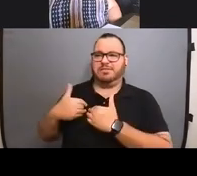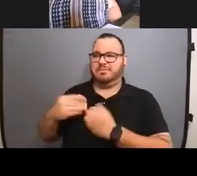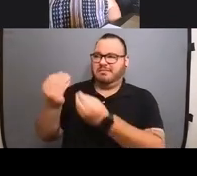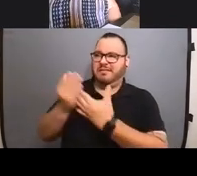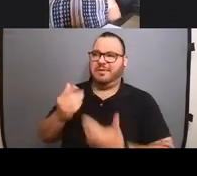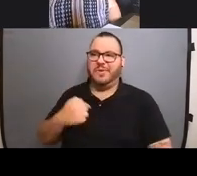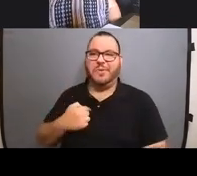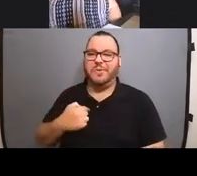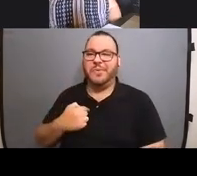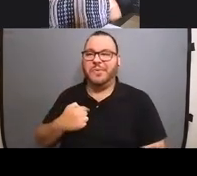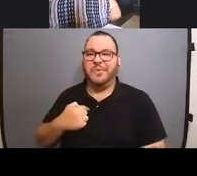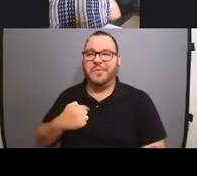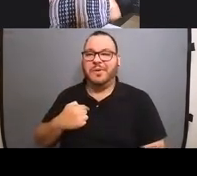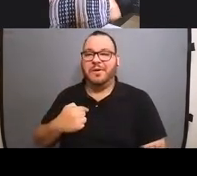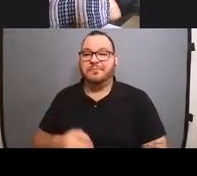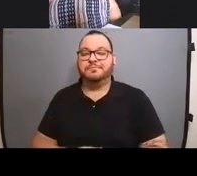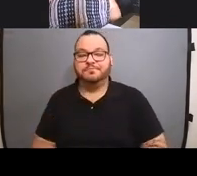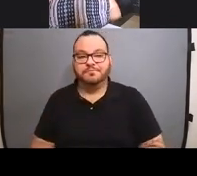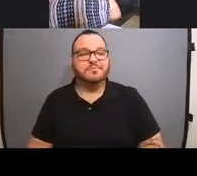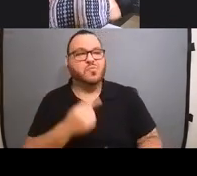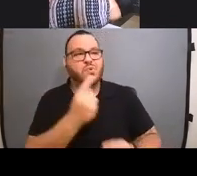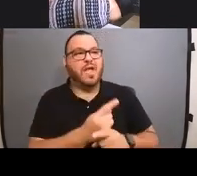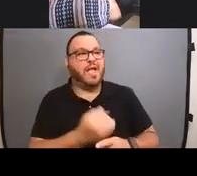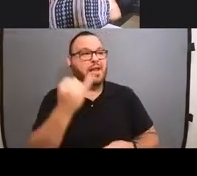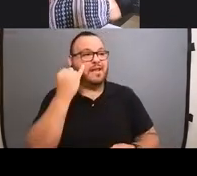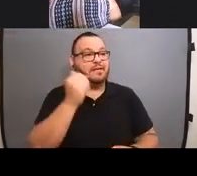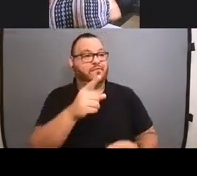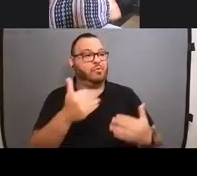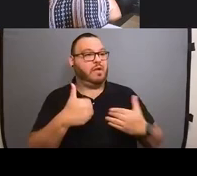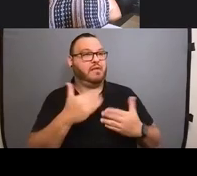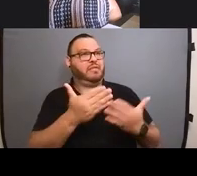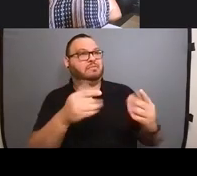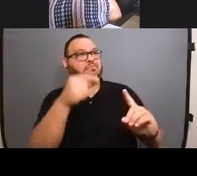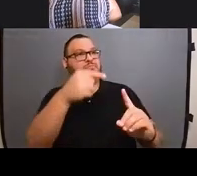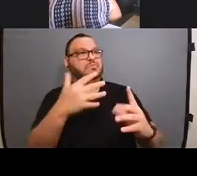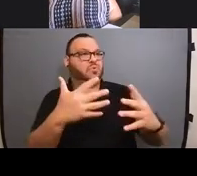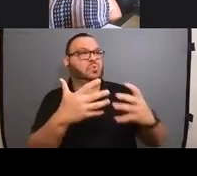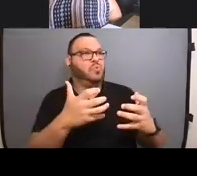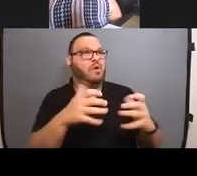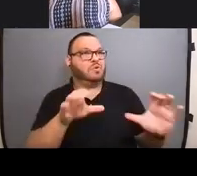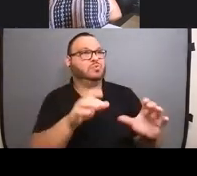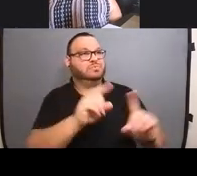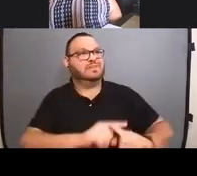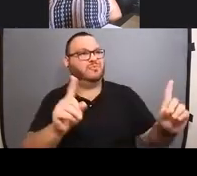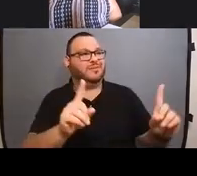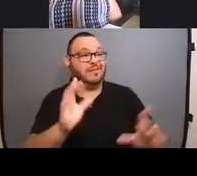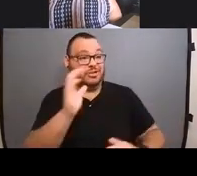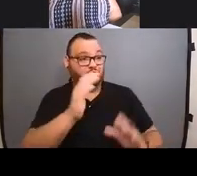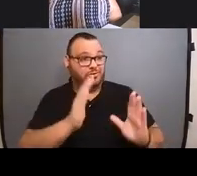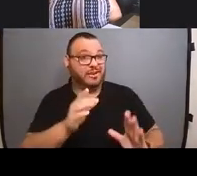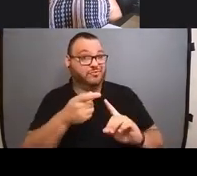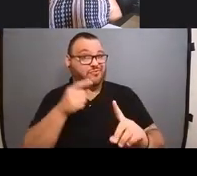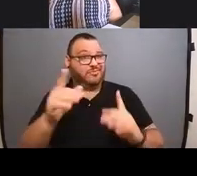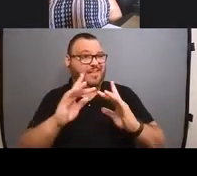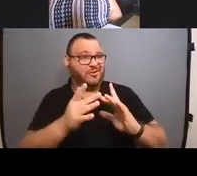Right. Yeah. Even if you have things that you wish you'd done differently as a mother, a stranger on the internet is probably not the best one to assess that.